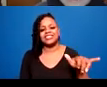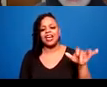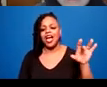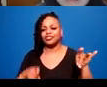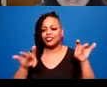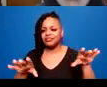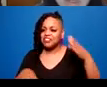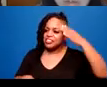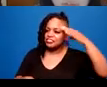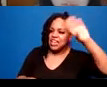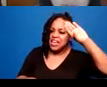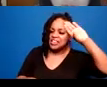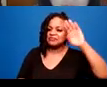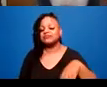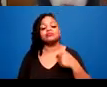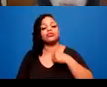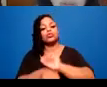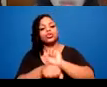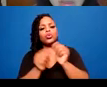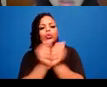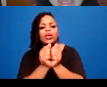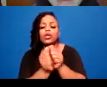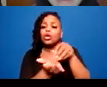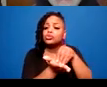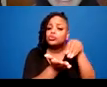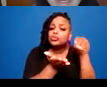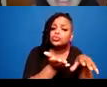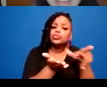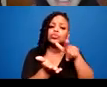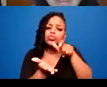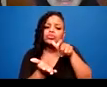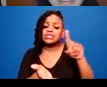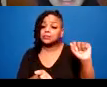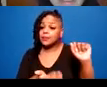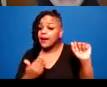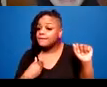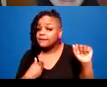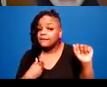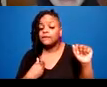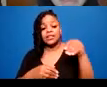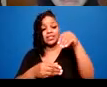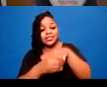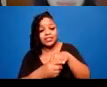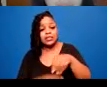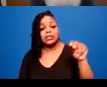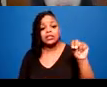disabilities in Kathmandu in Nepal and Vy Thanh in Vietnam.